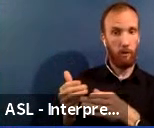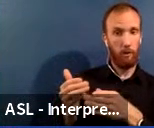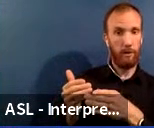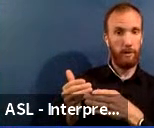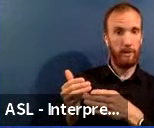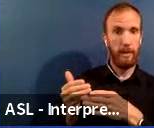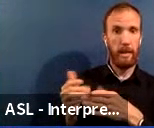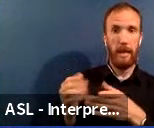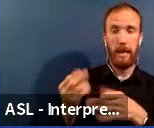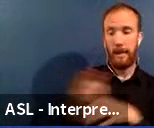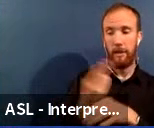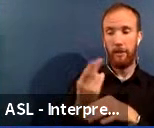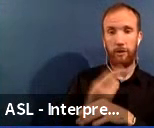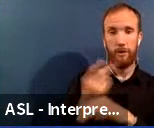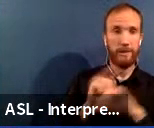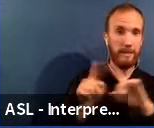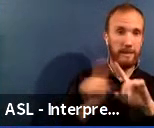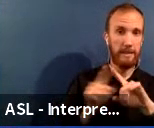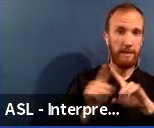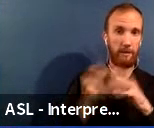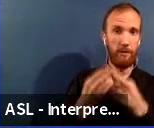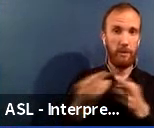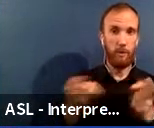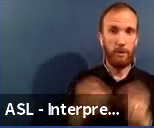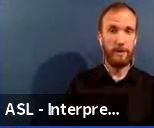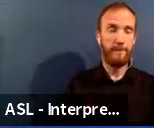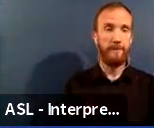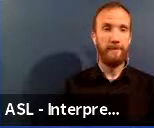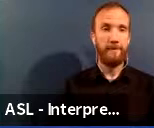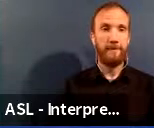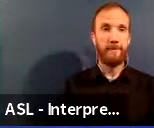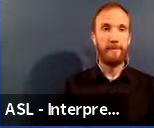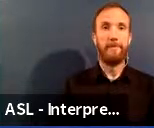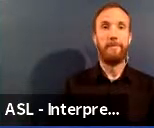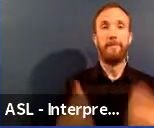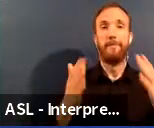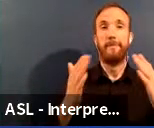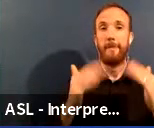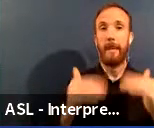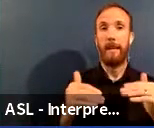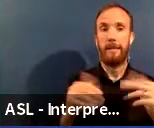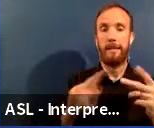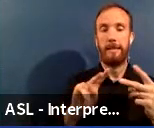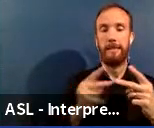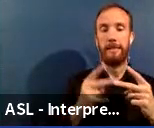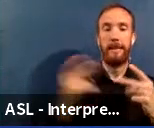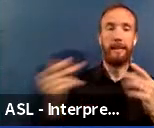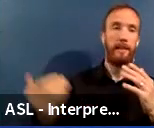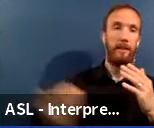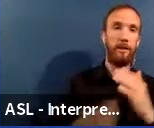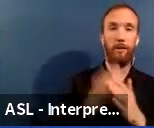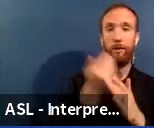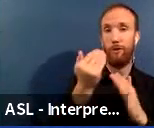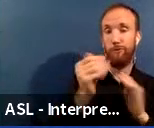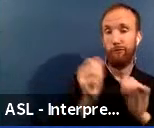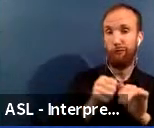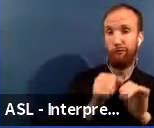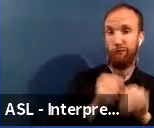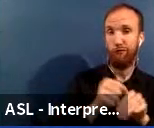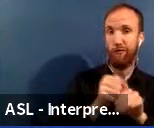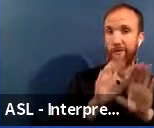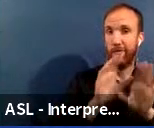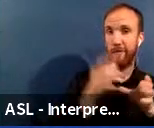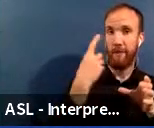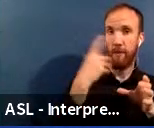resources. The next category, or the second new potential category for FY22,